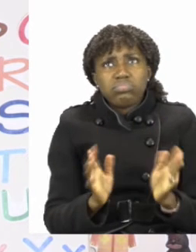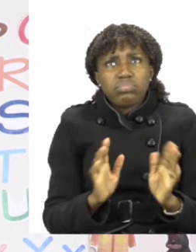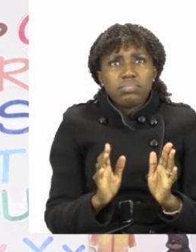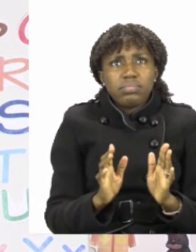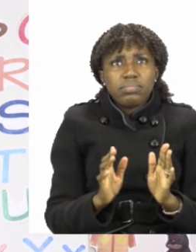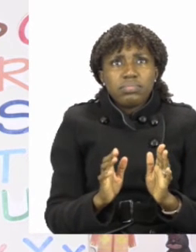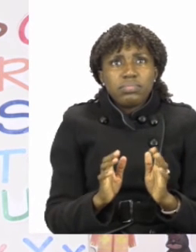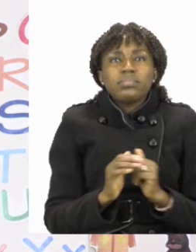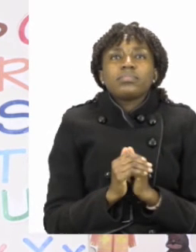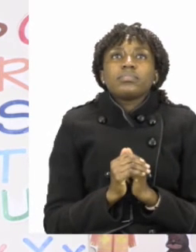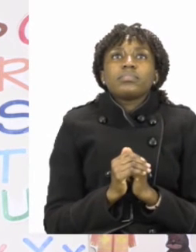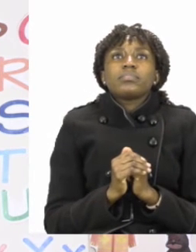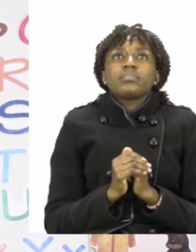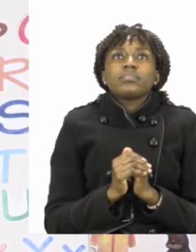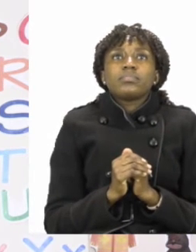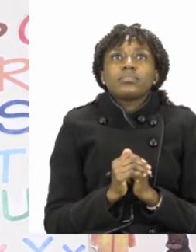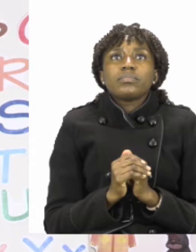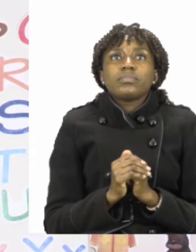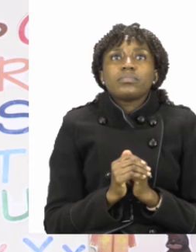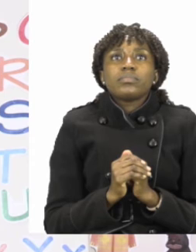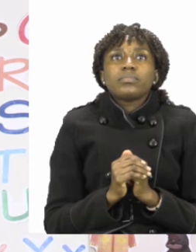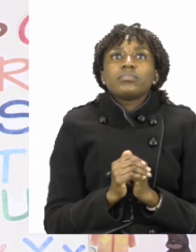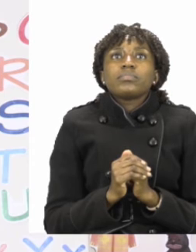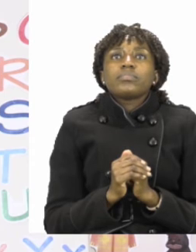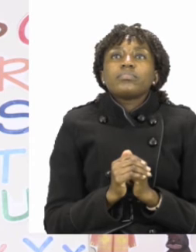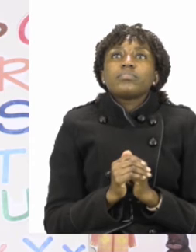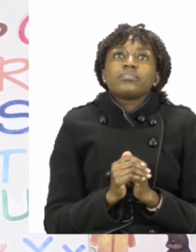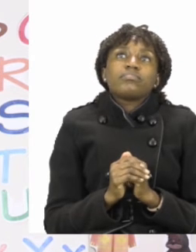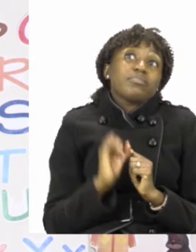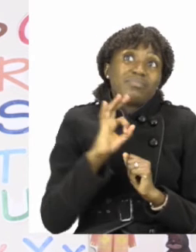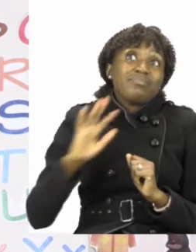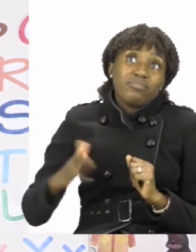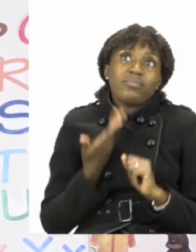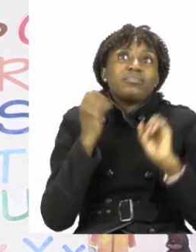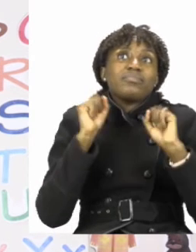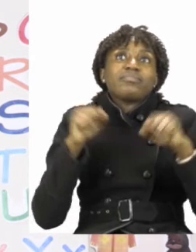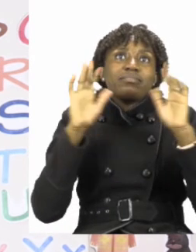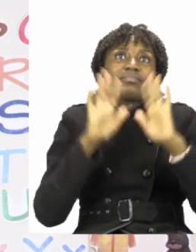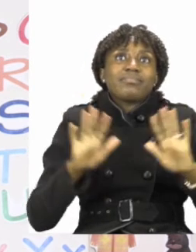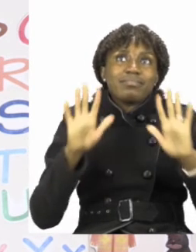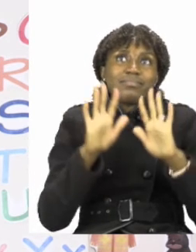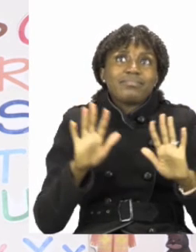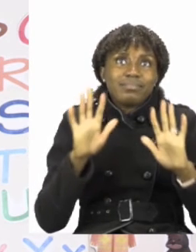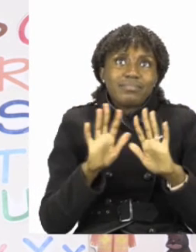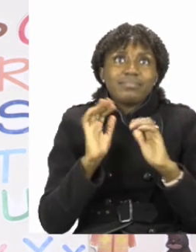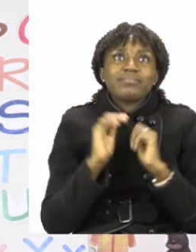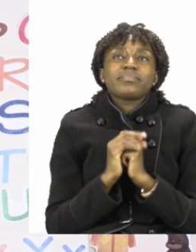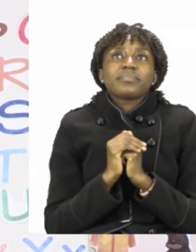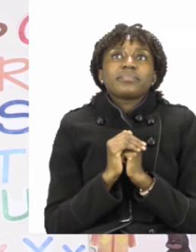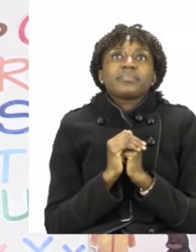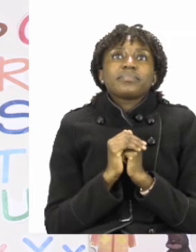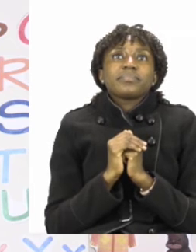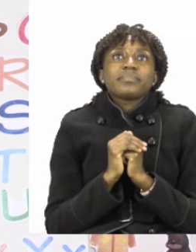This last exercise you're going to do with someone and you can even color it before you put the pieces together to make a